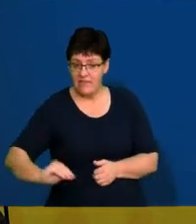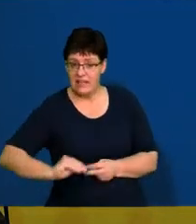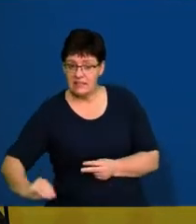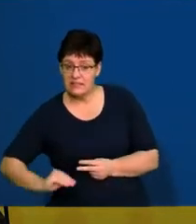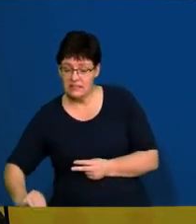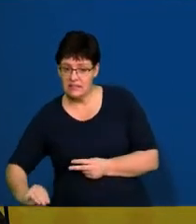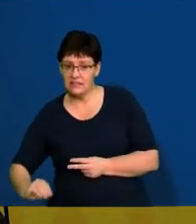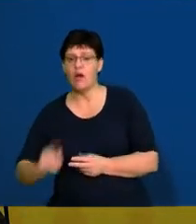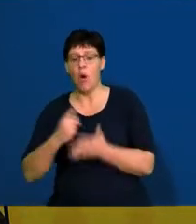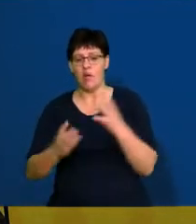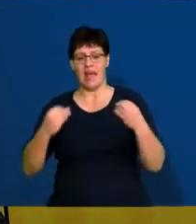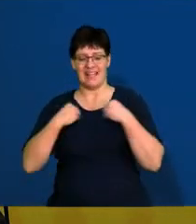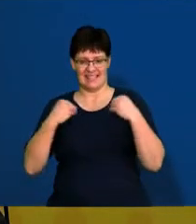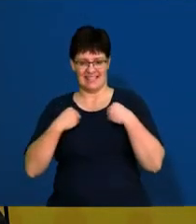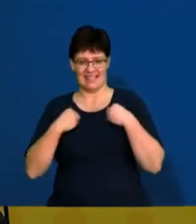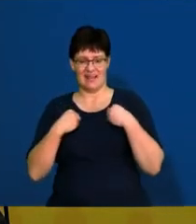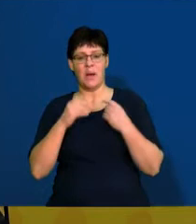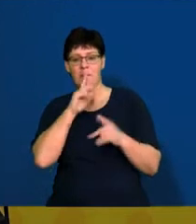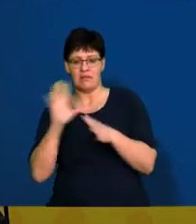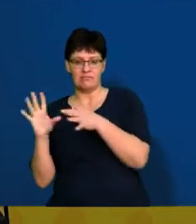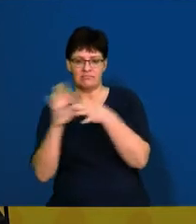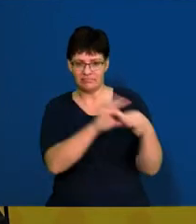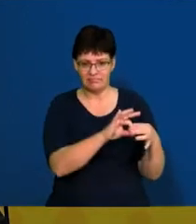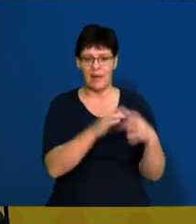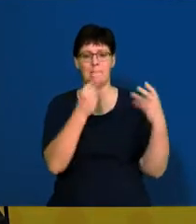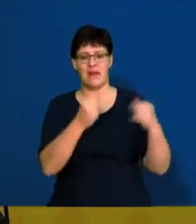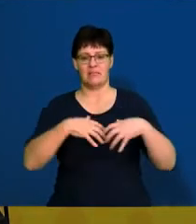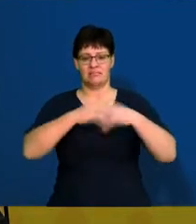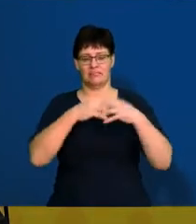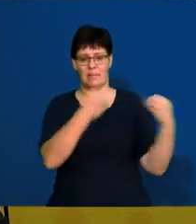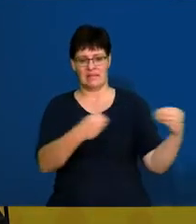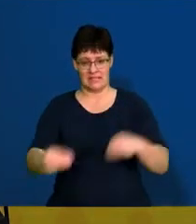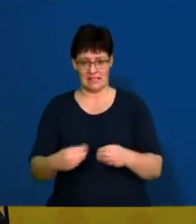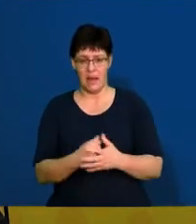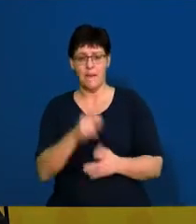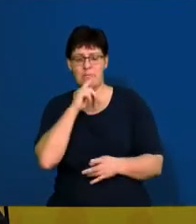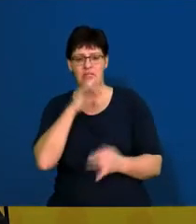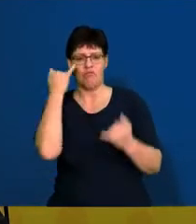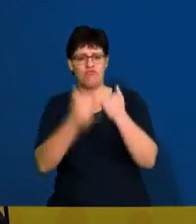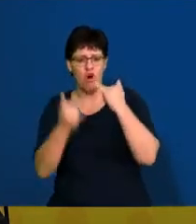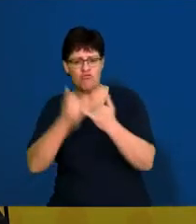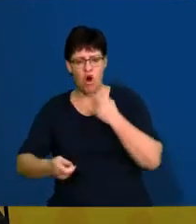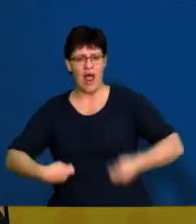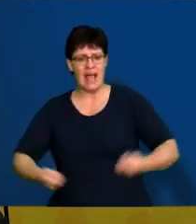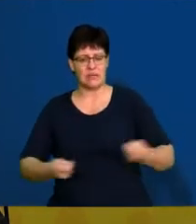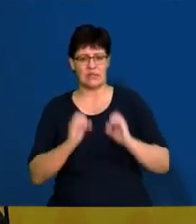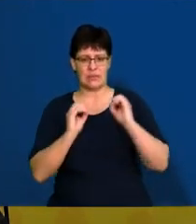assets that is going to make money for the business, and that there's no irregular expenditure.